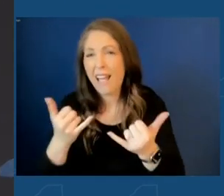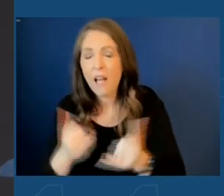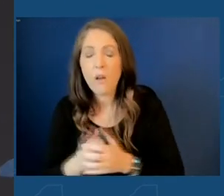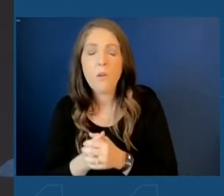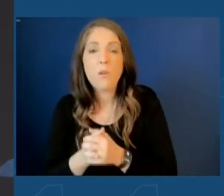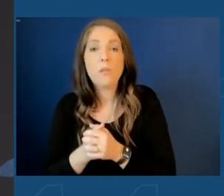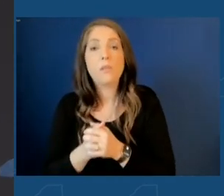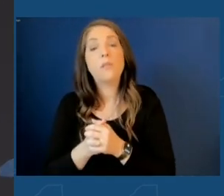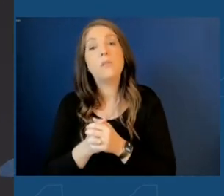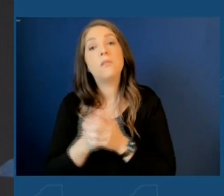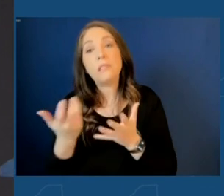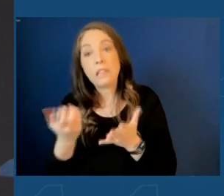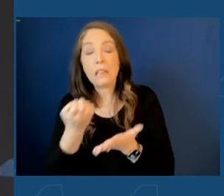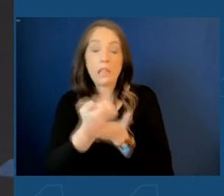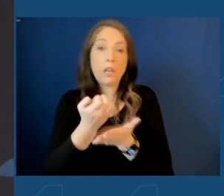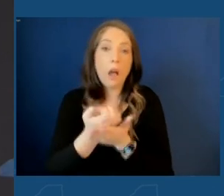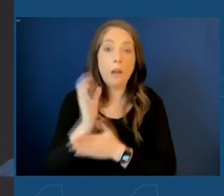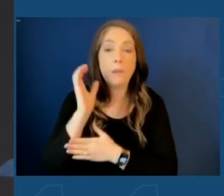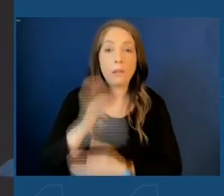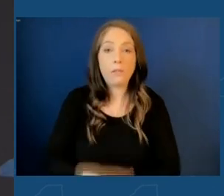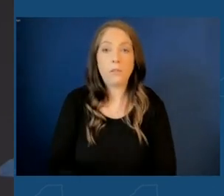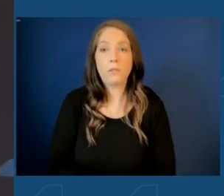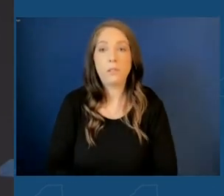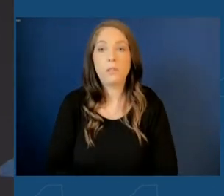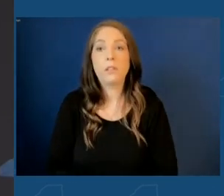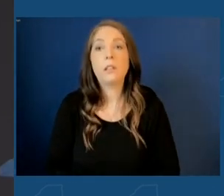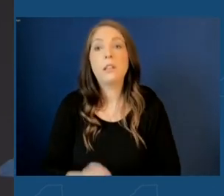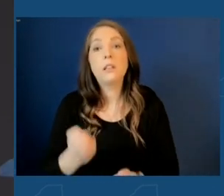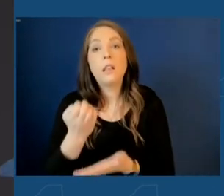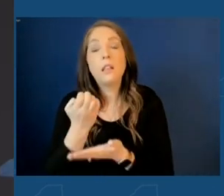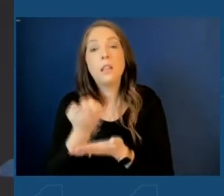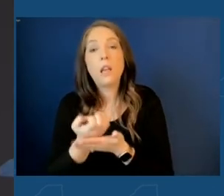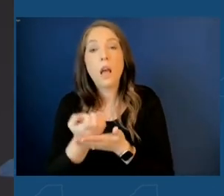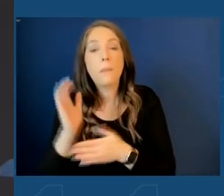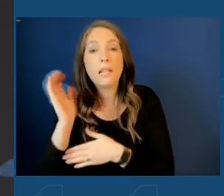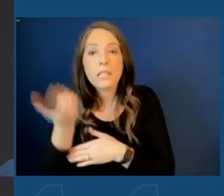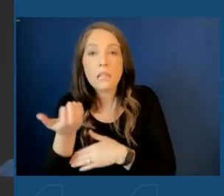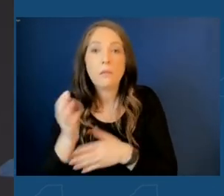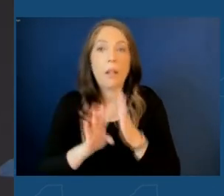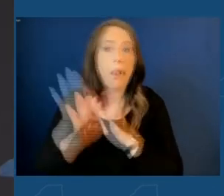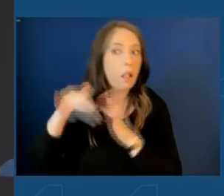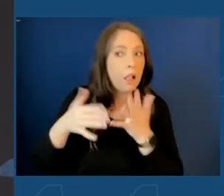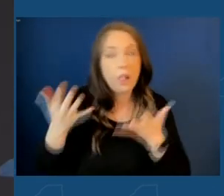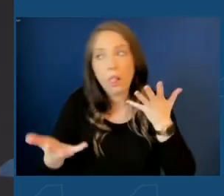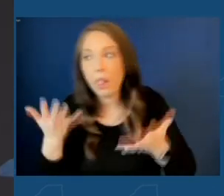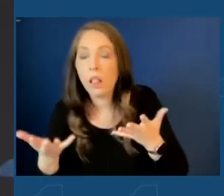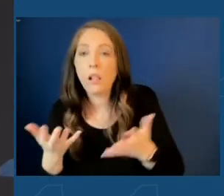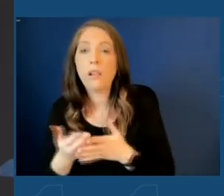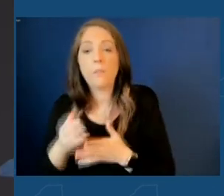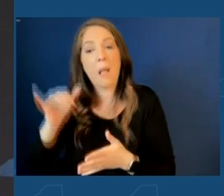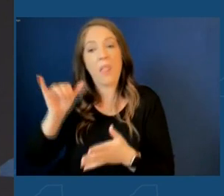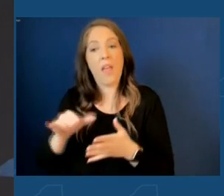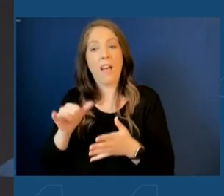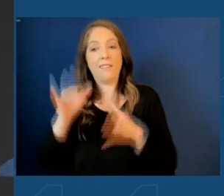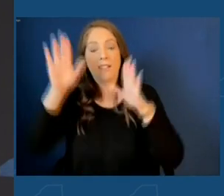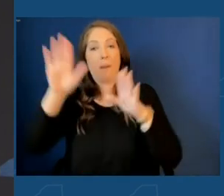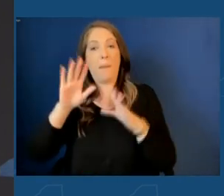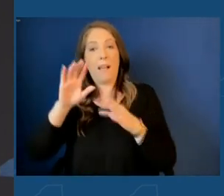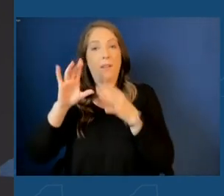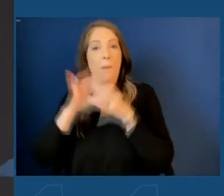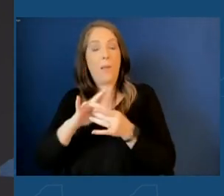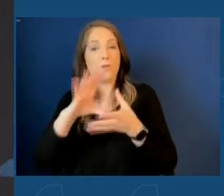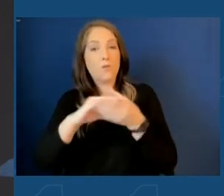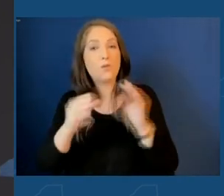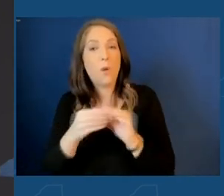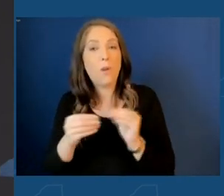seemed more uncertain than bright. But that's the remarkable thing about stories. There is always